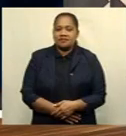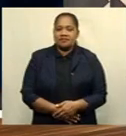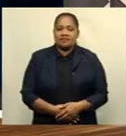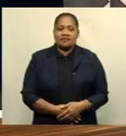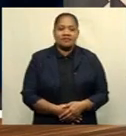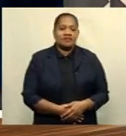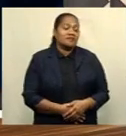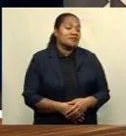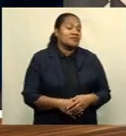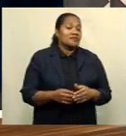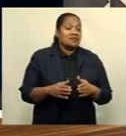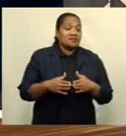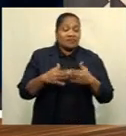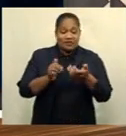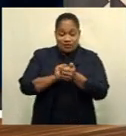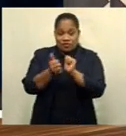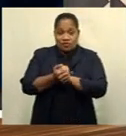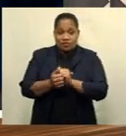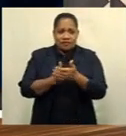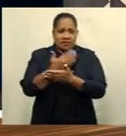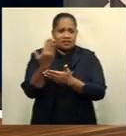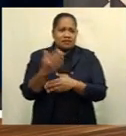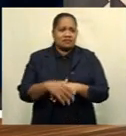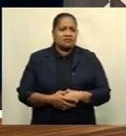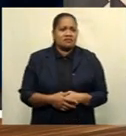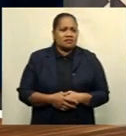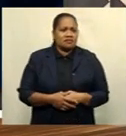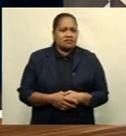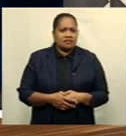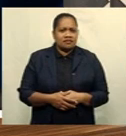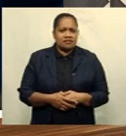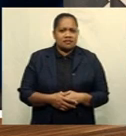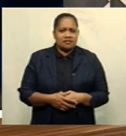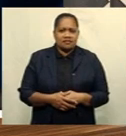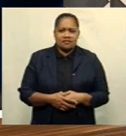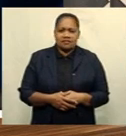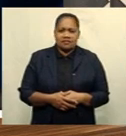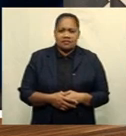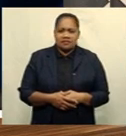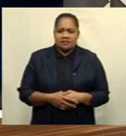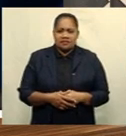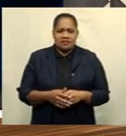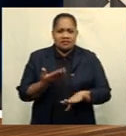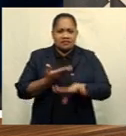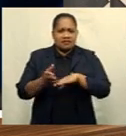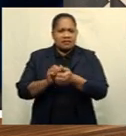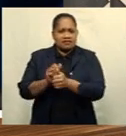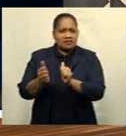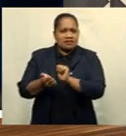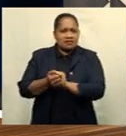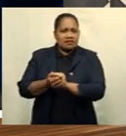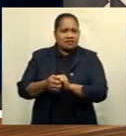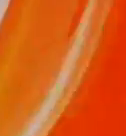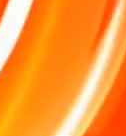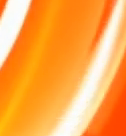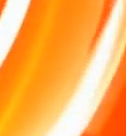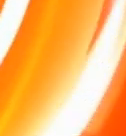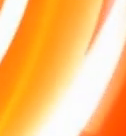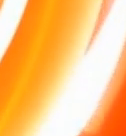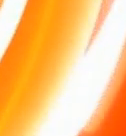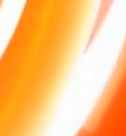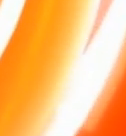In our quirky sport of the day paddle tennis a combination of squash and tennis popular in Latin American countries.